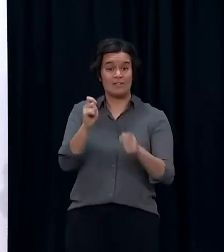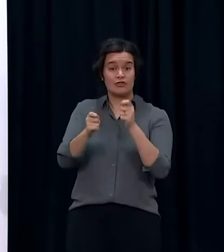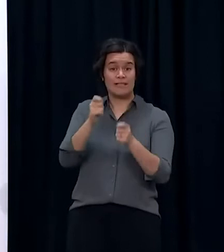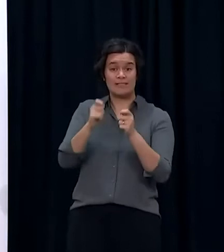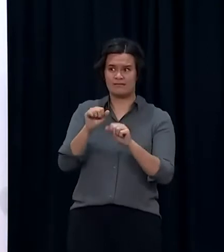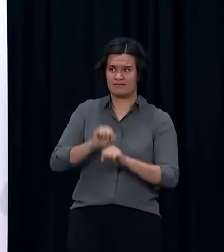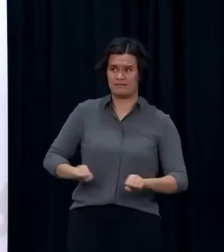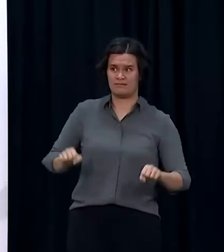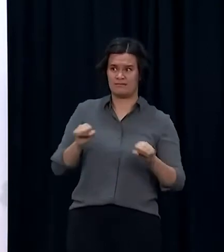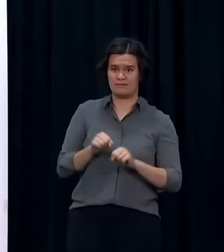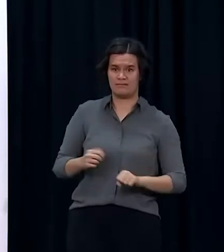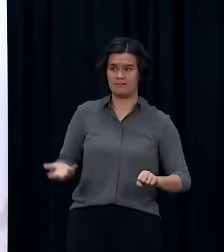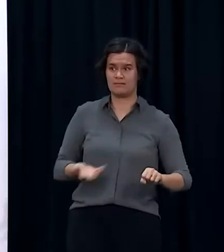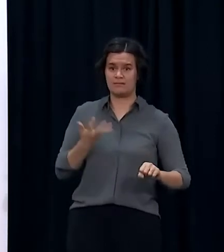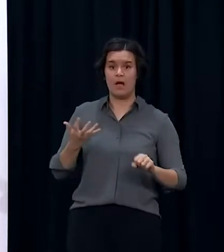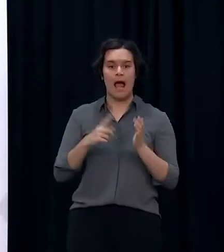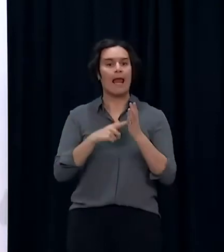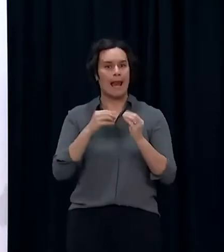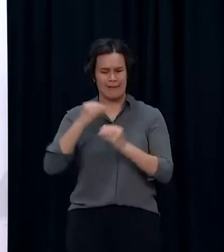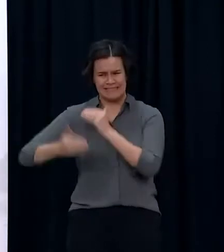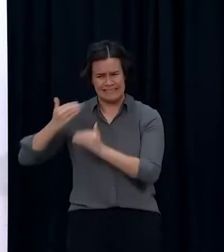the labs are working through the backlog very quickly.